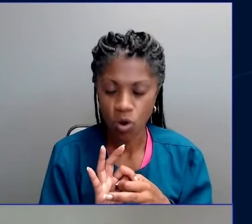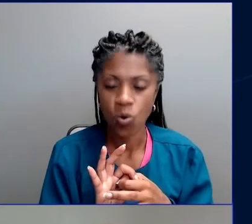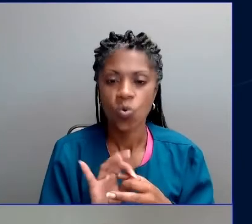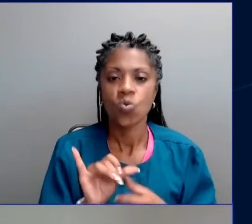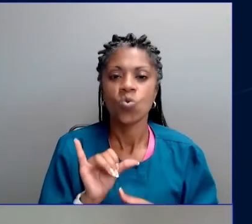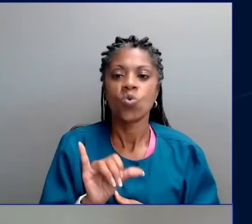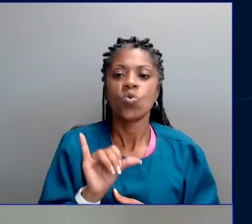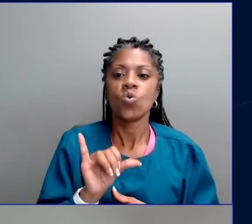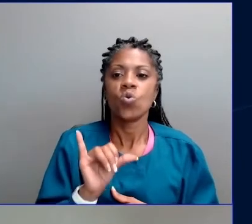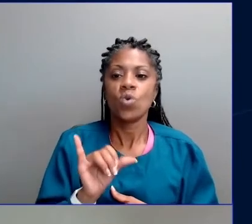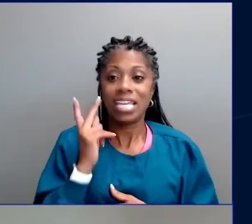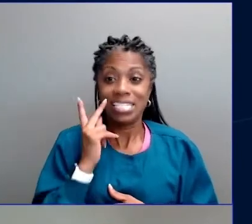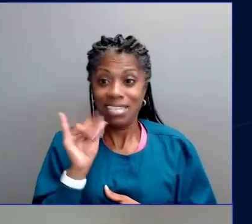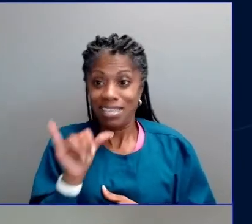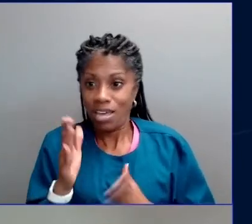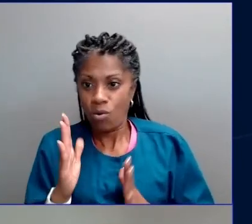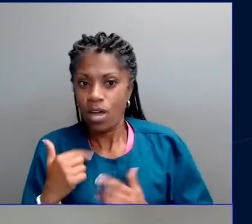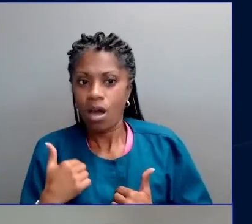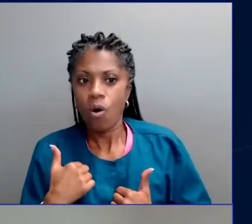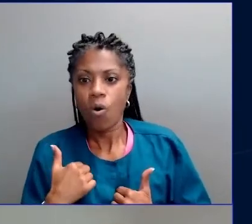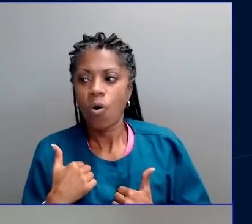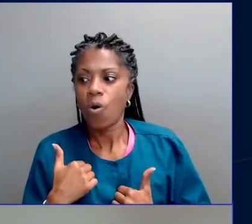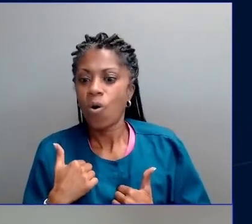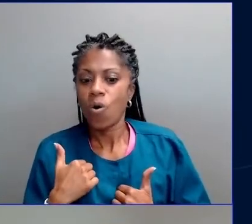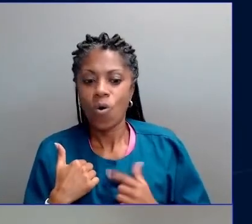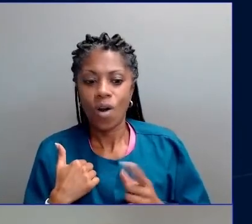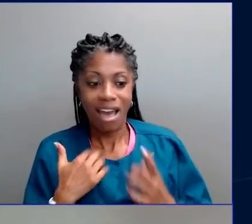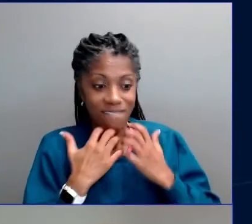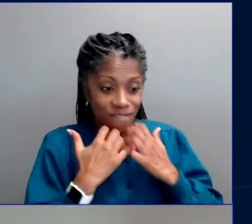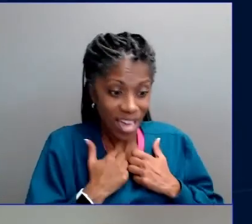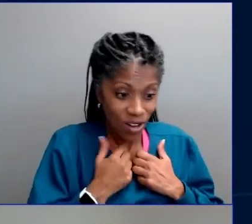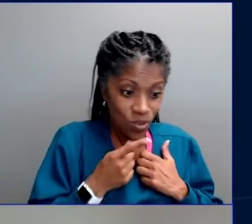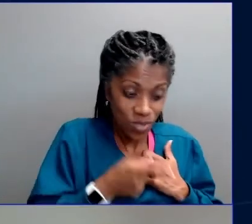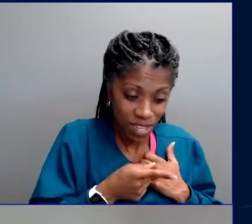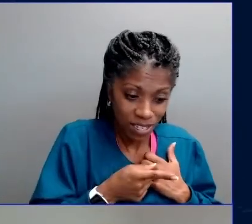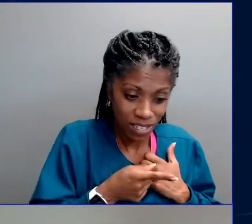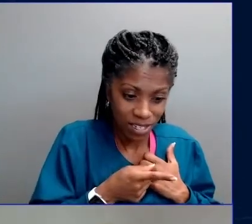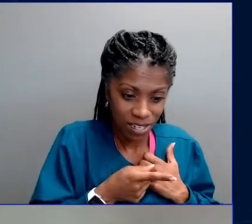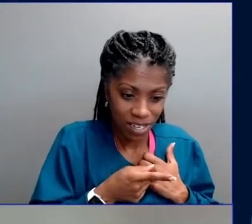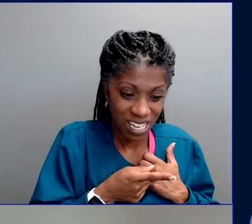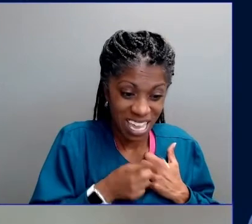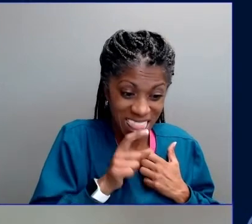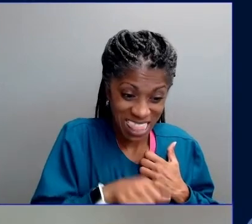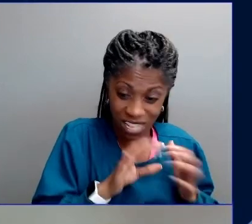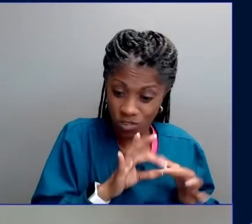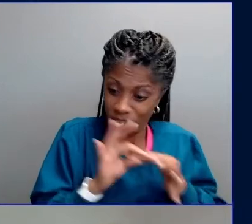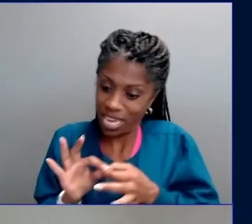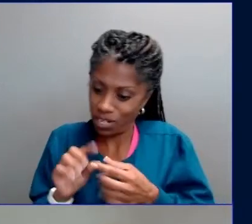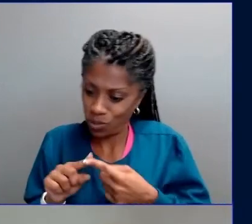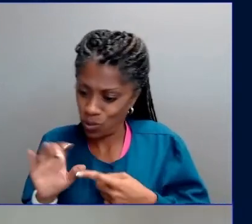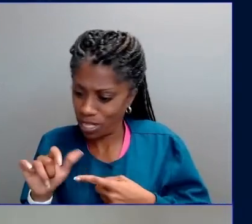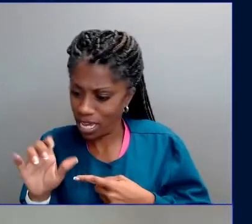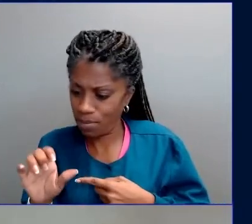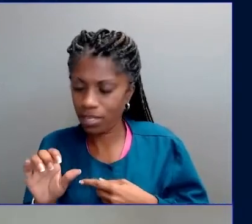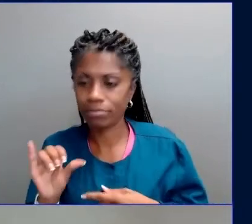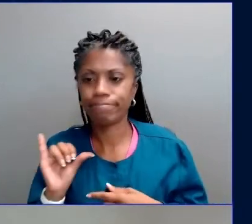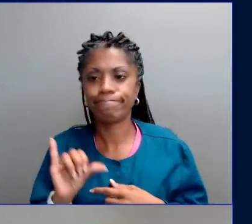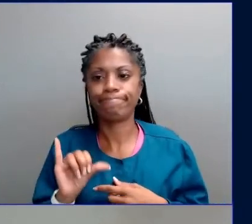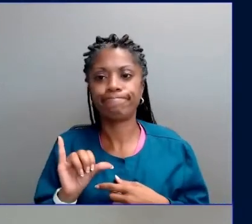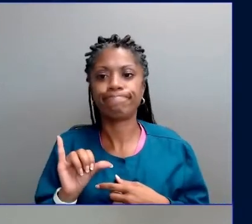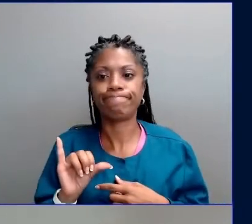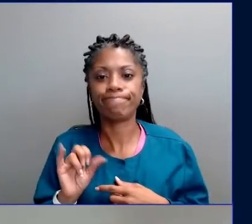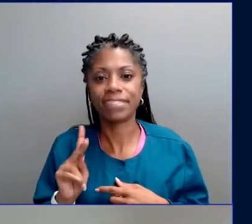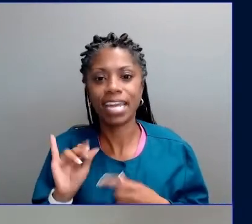seeing one-minute videos on social media. Psychological distance is so important to address directly. I was asked once